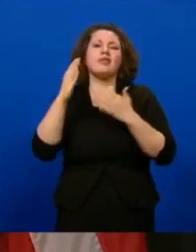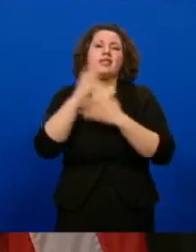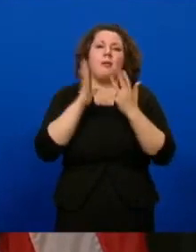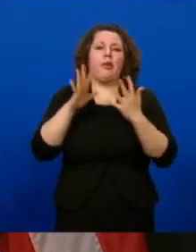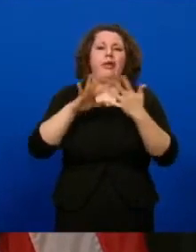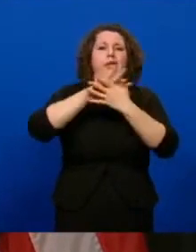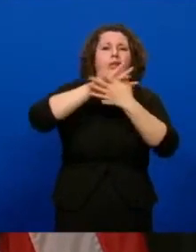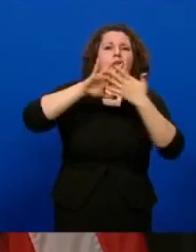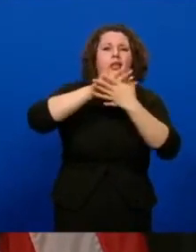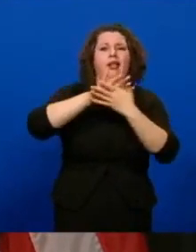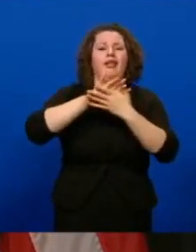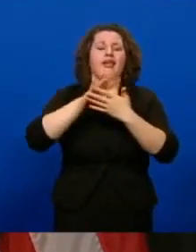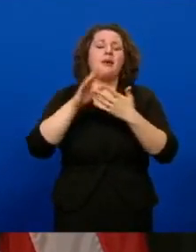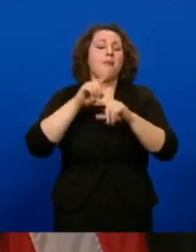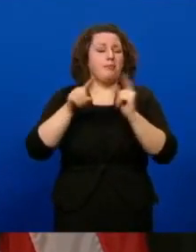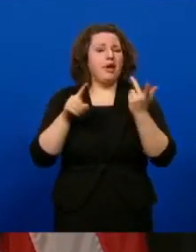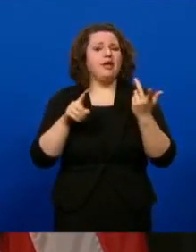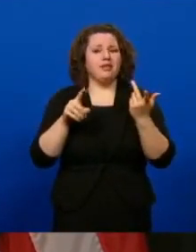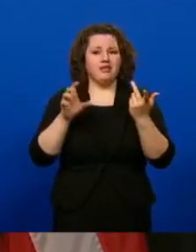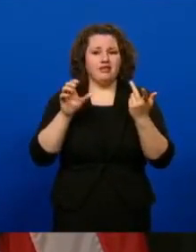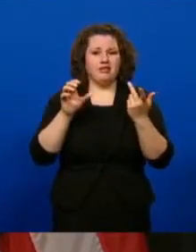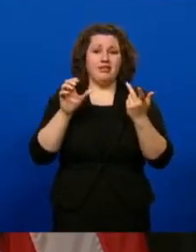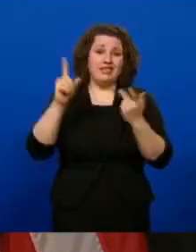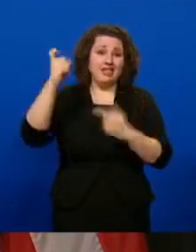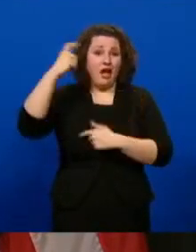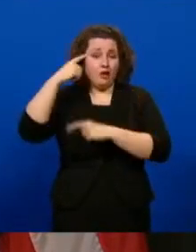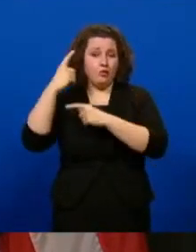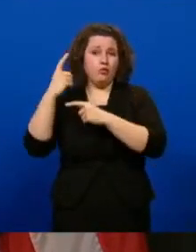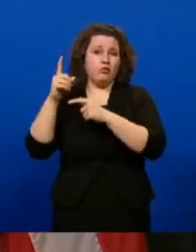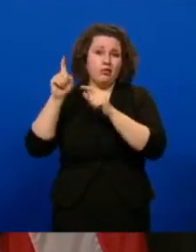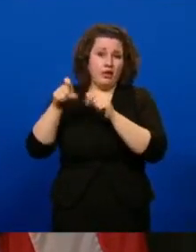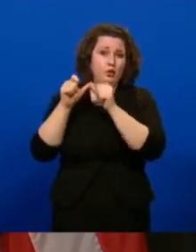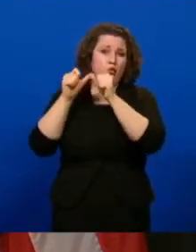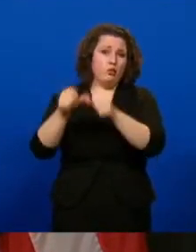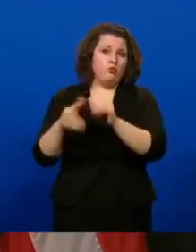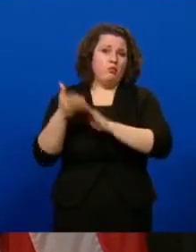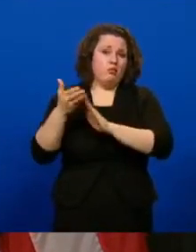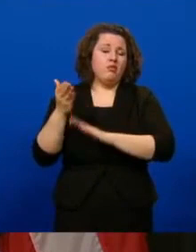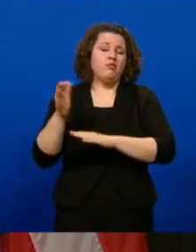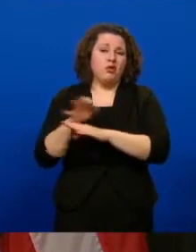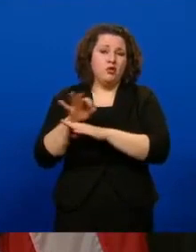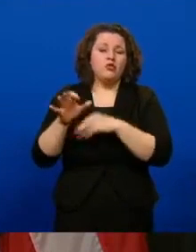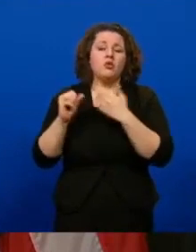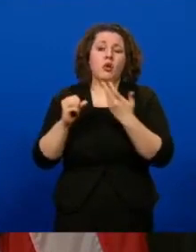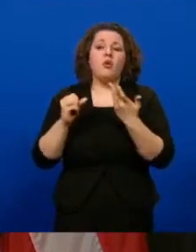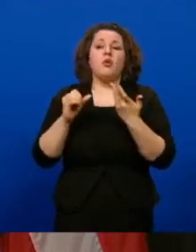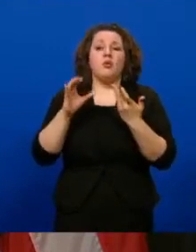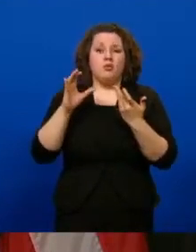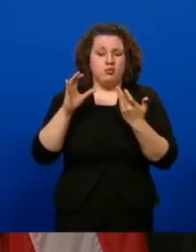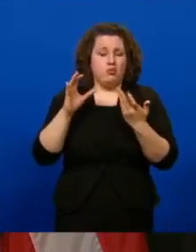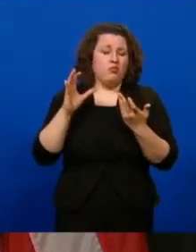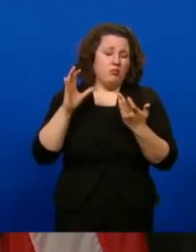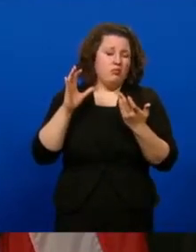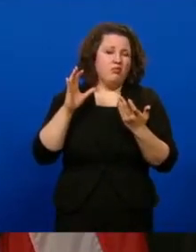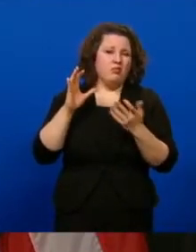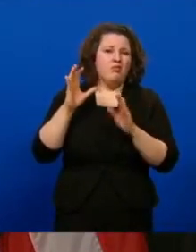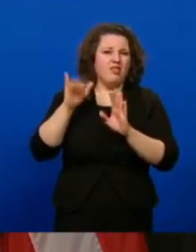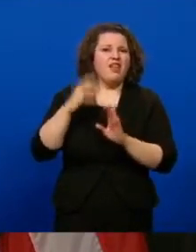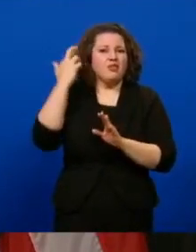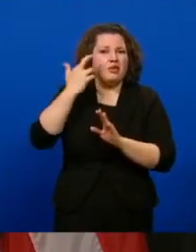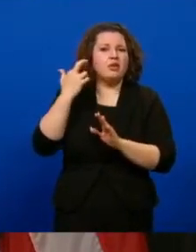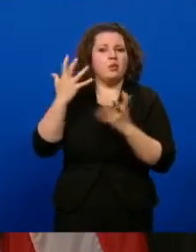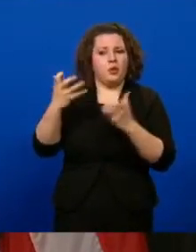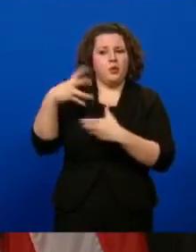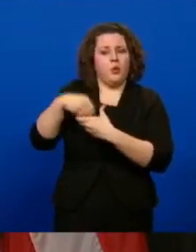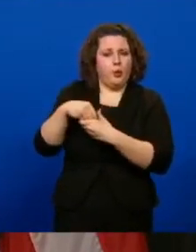tiers that we have, but there is continuity of government, and so that's one of the reasons that we wanted to include them